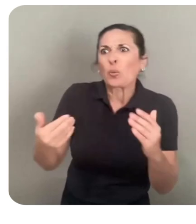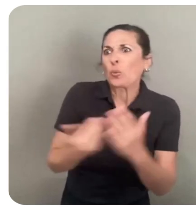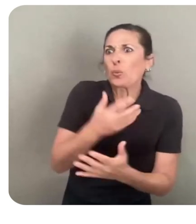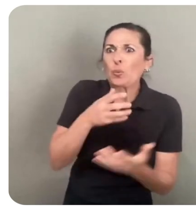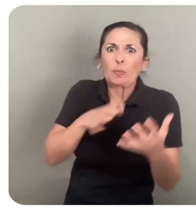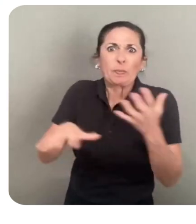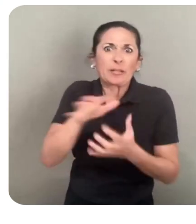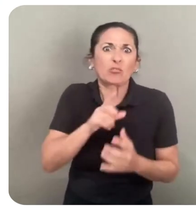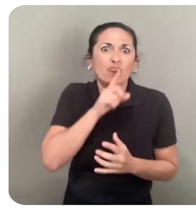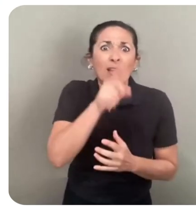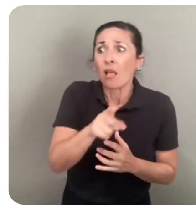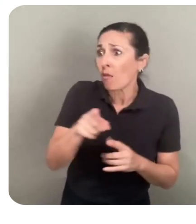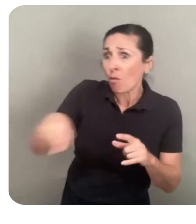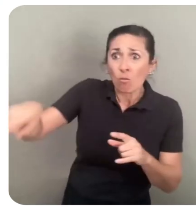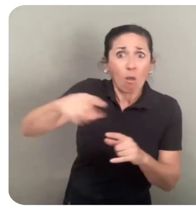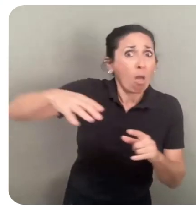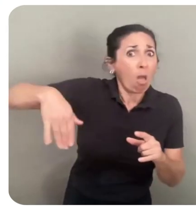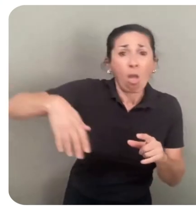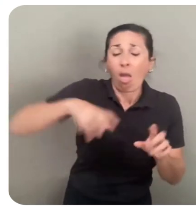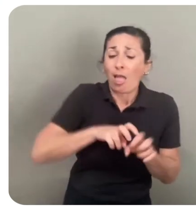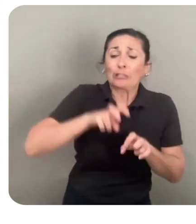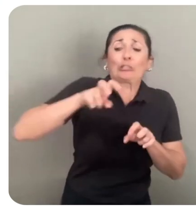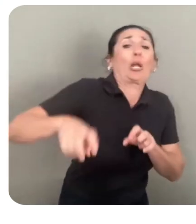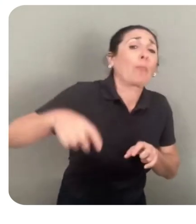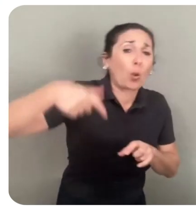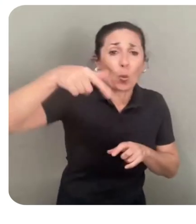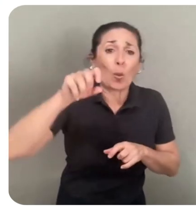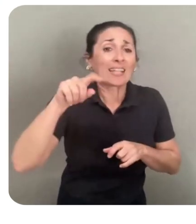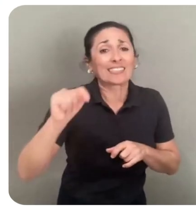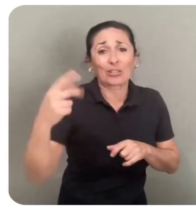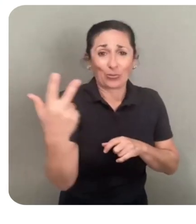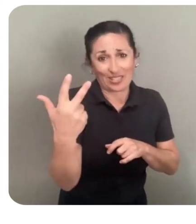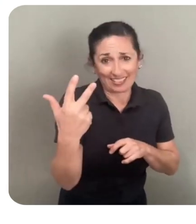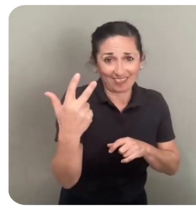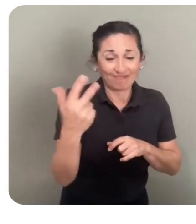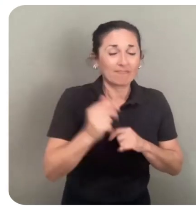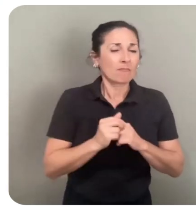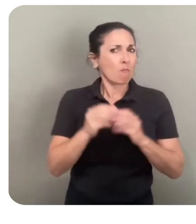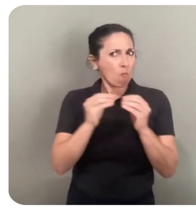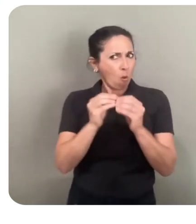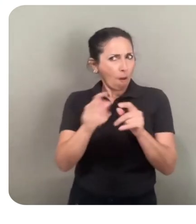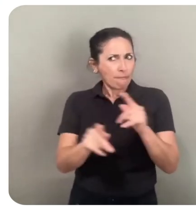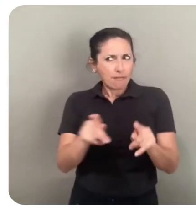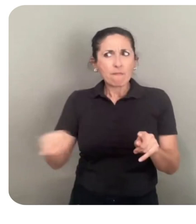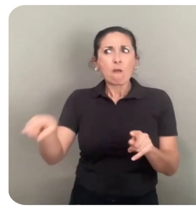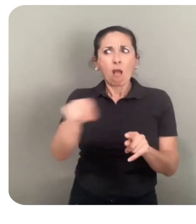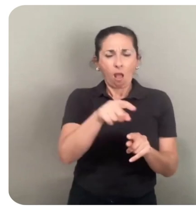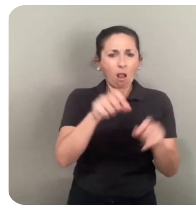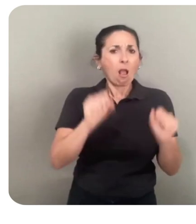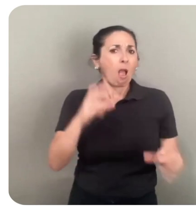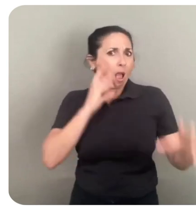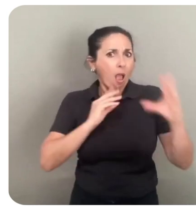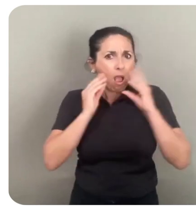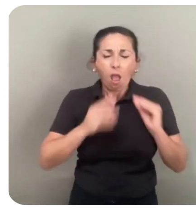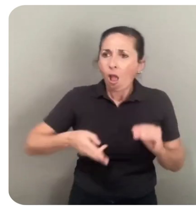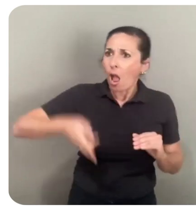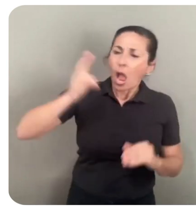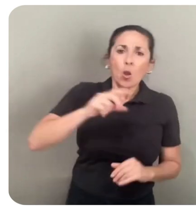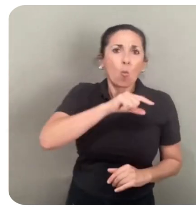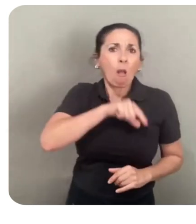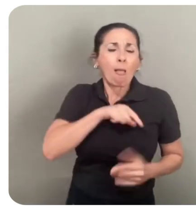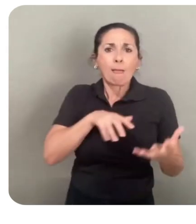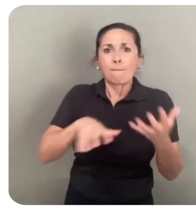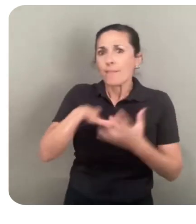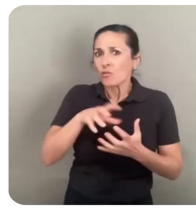and those who haven't yet made the jump to Quest 3. More people will be able to experience high quality mixed